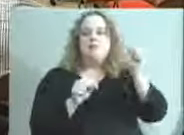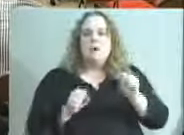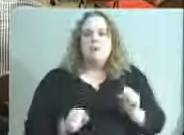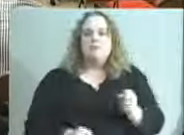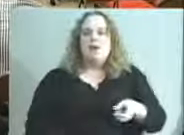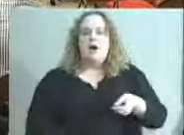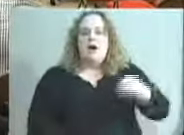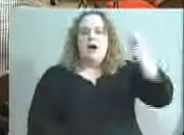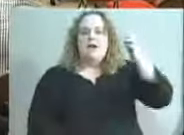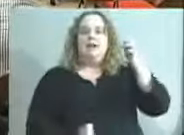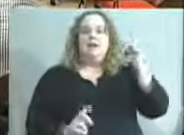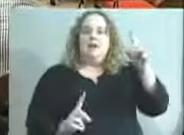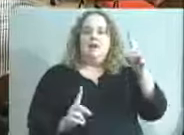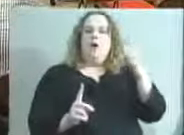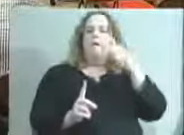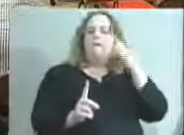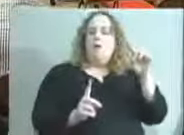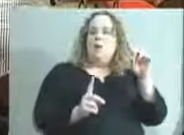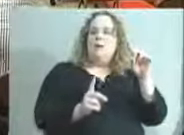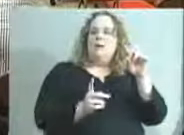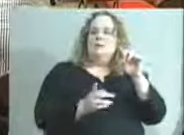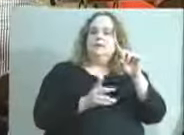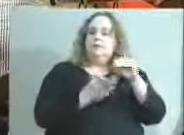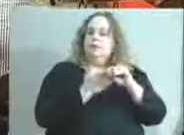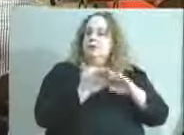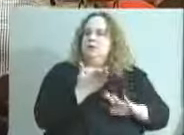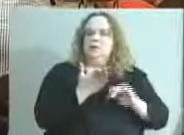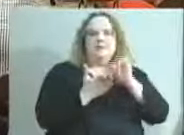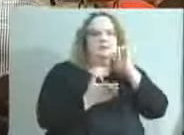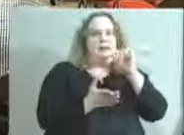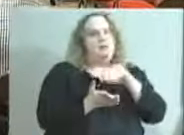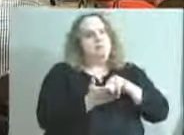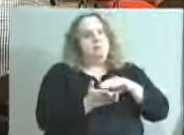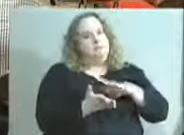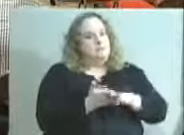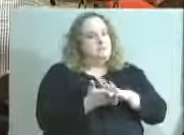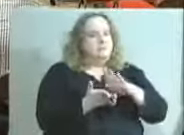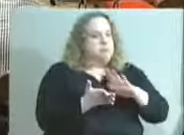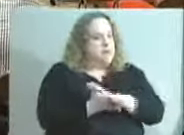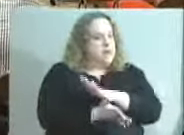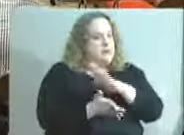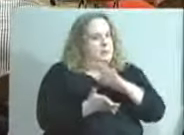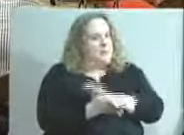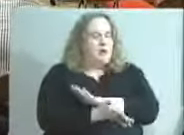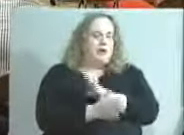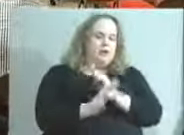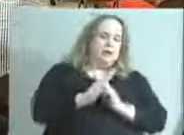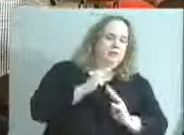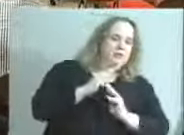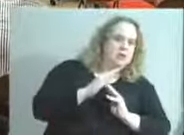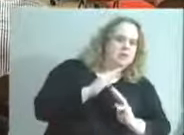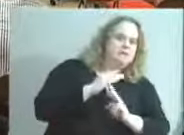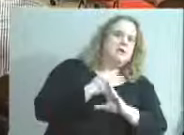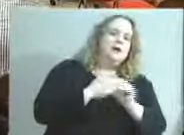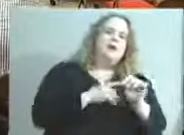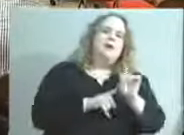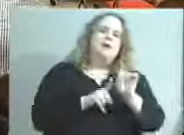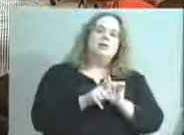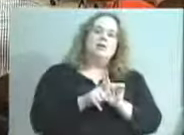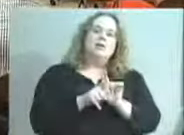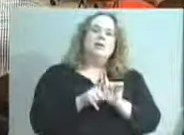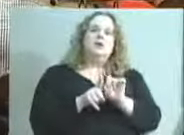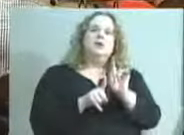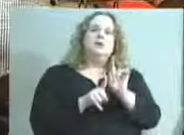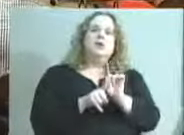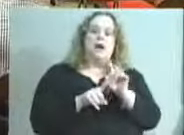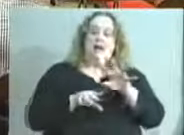Education for Undocumented Students, and it was an exceptional presentation, and the next discussion we heard was